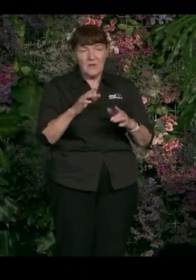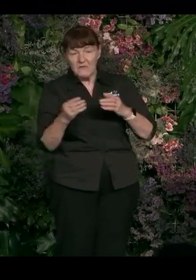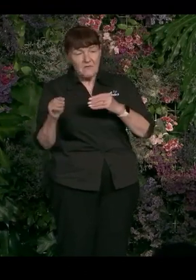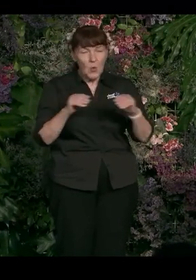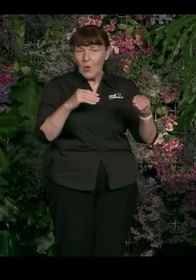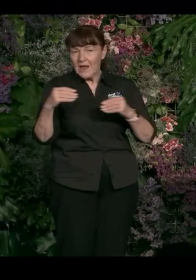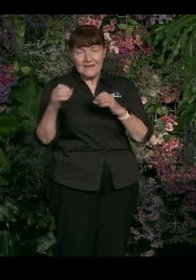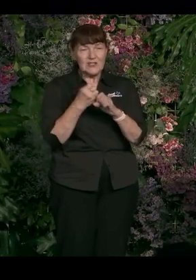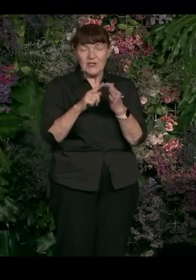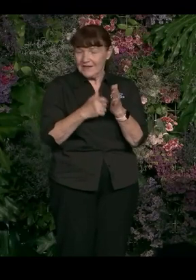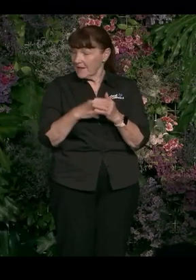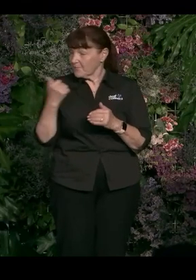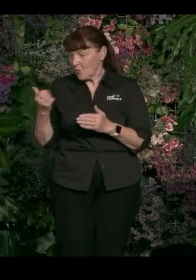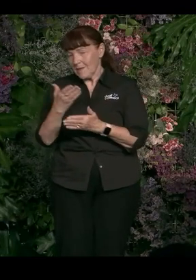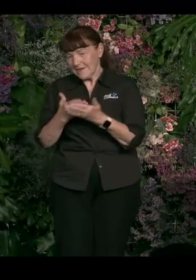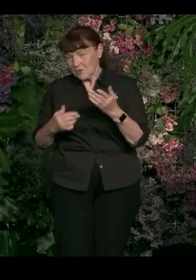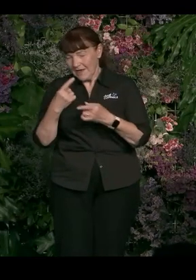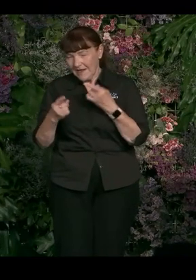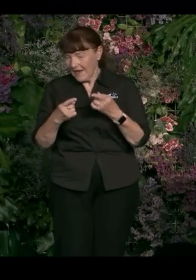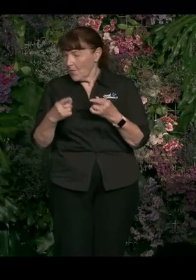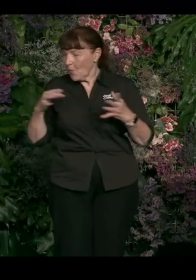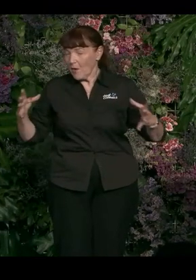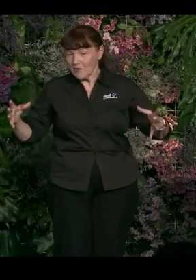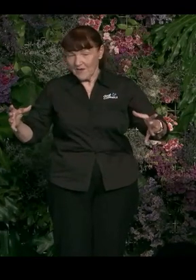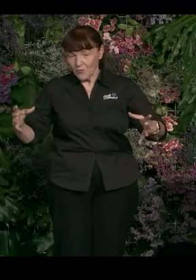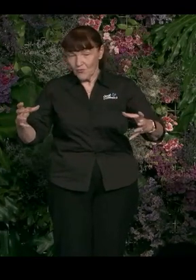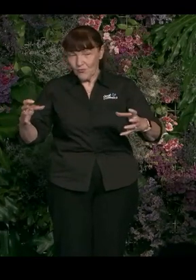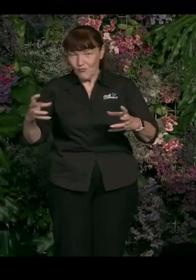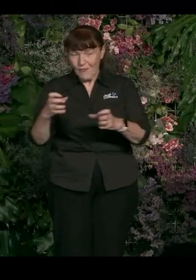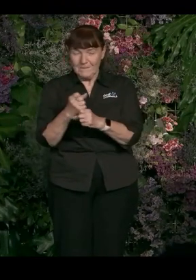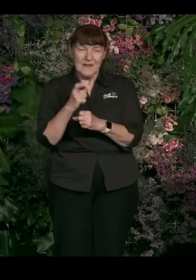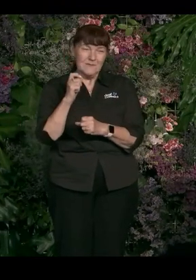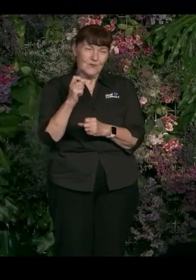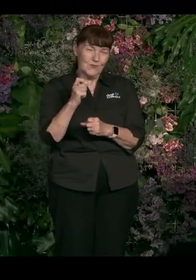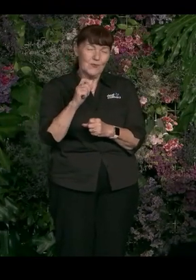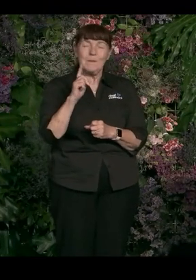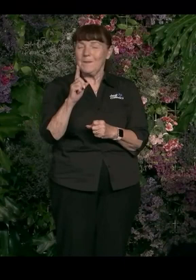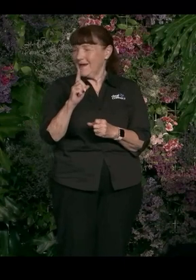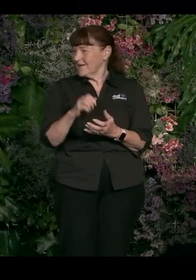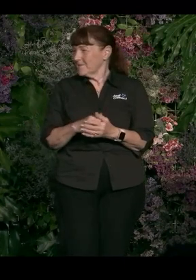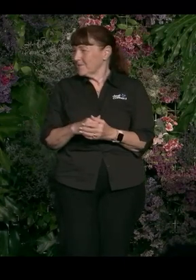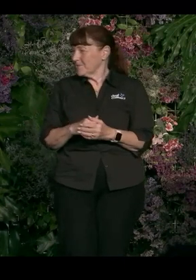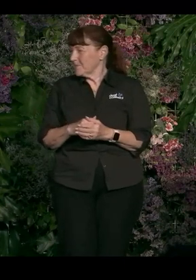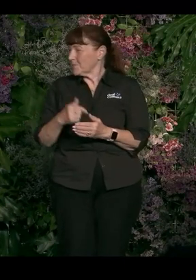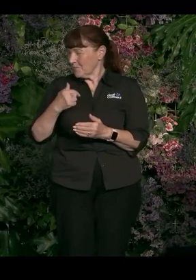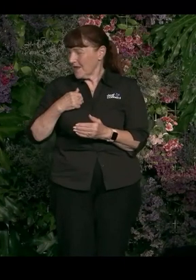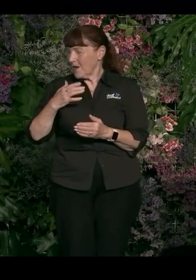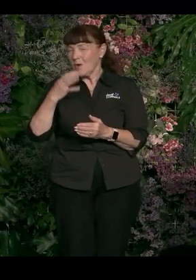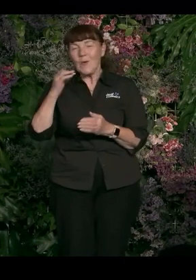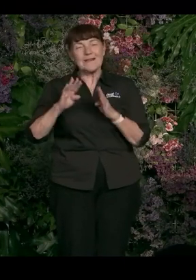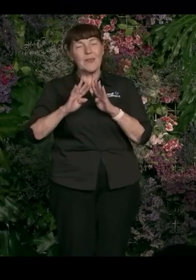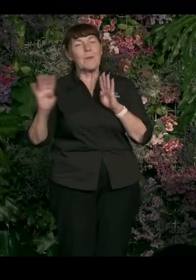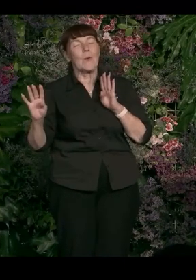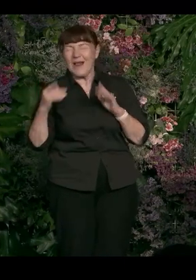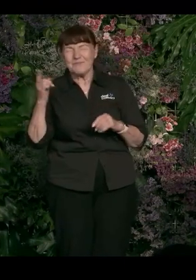storytelling, and we are about to get completely wrapped up. So I want to just ask the board, the board,